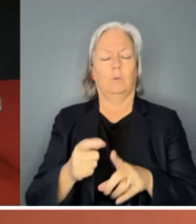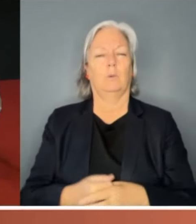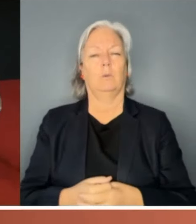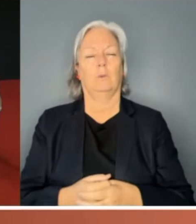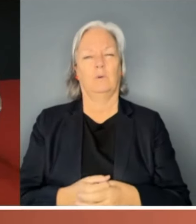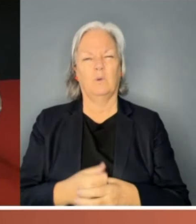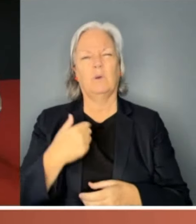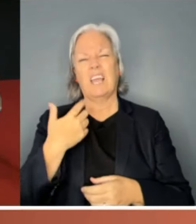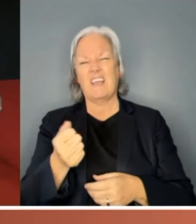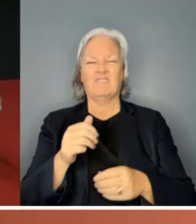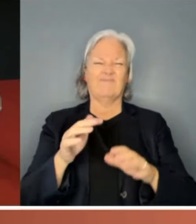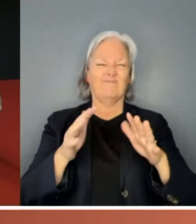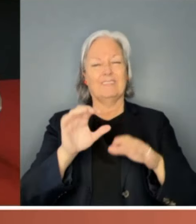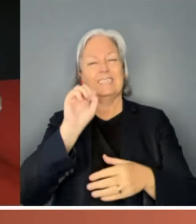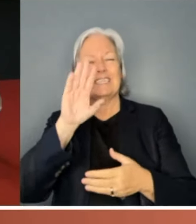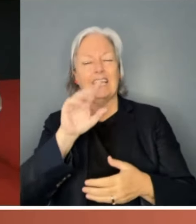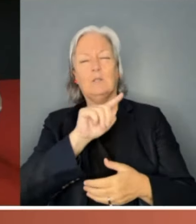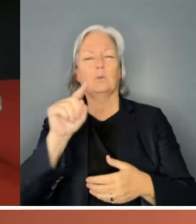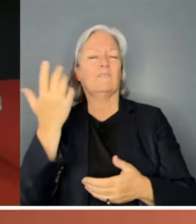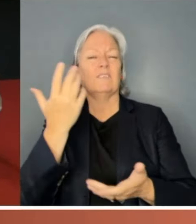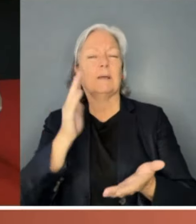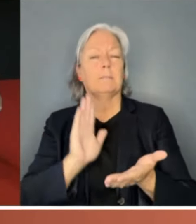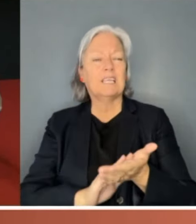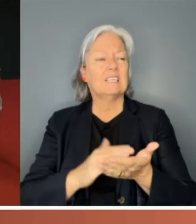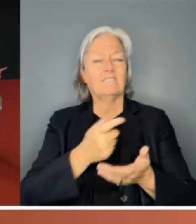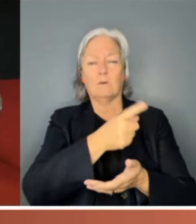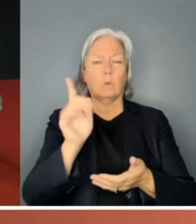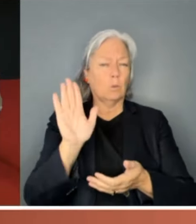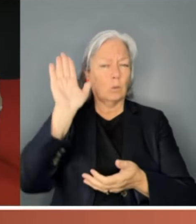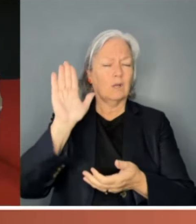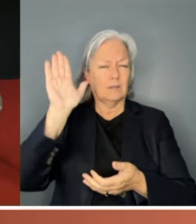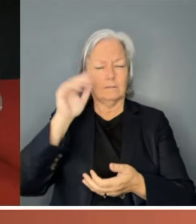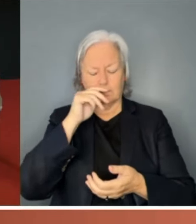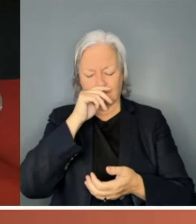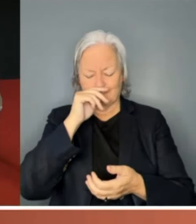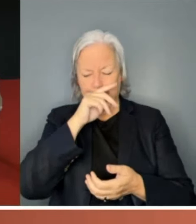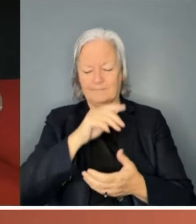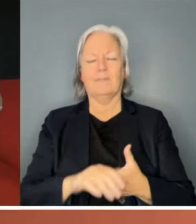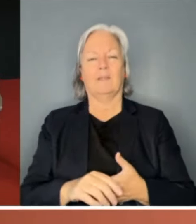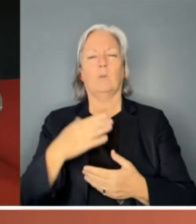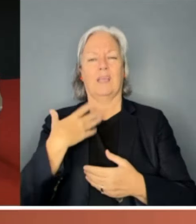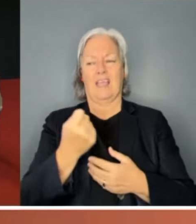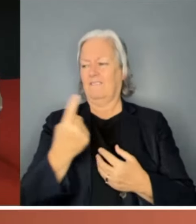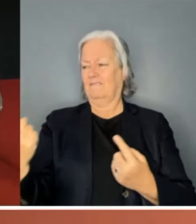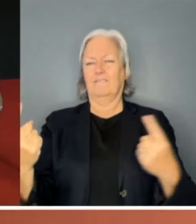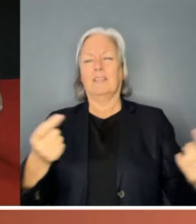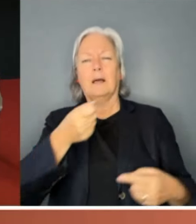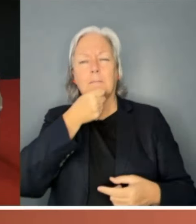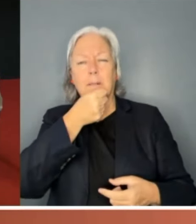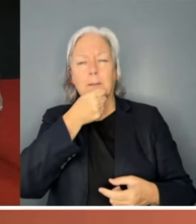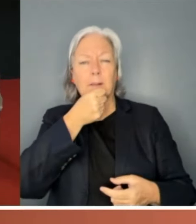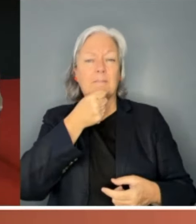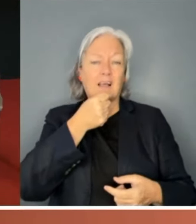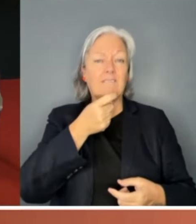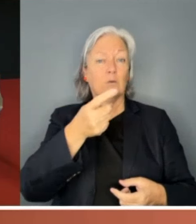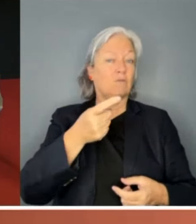10 or 15 minutes for some questions and we have helpers on the side who have mics. So if you have a question, if you could put your hand up